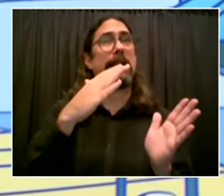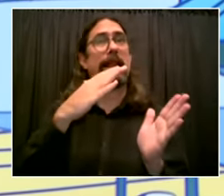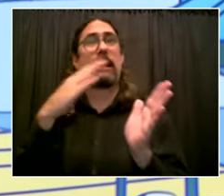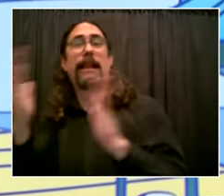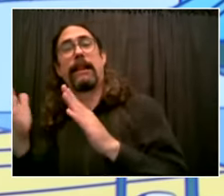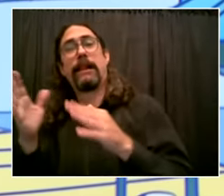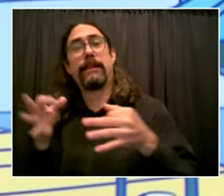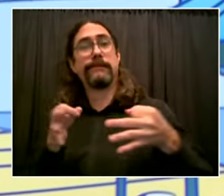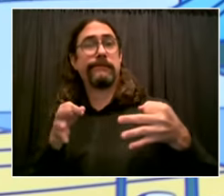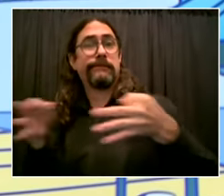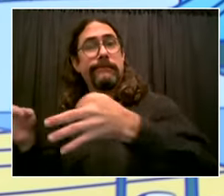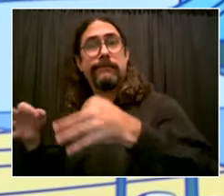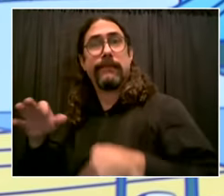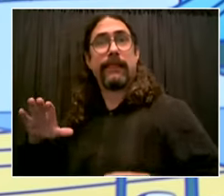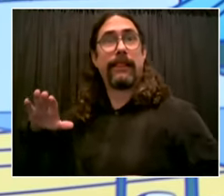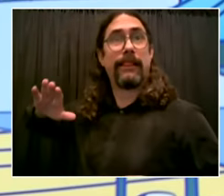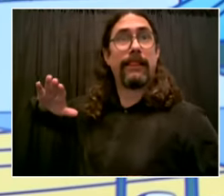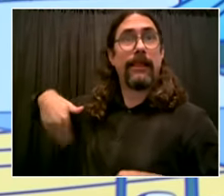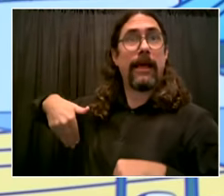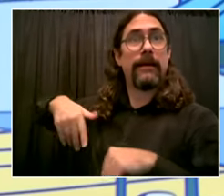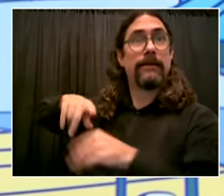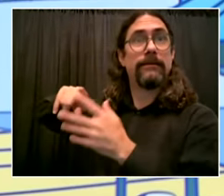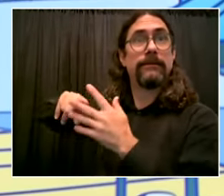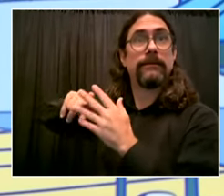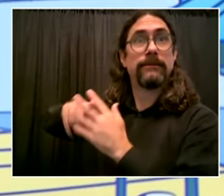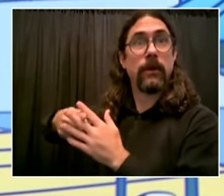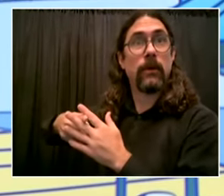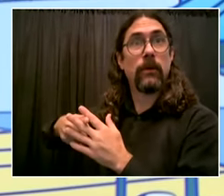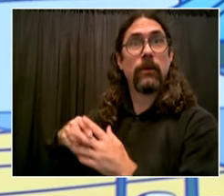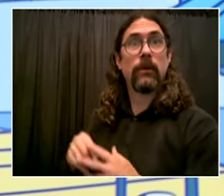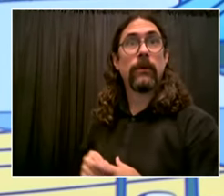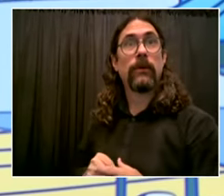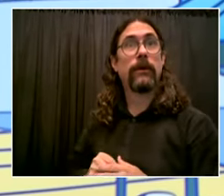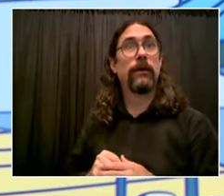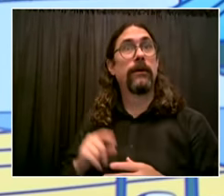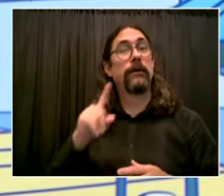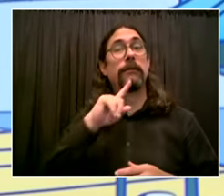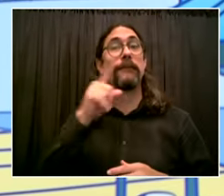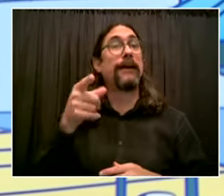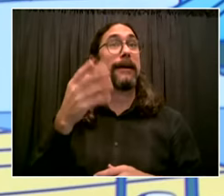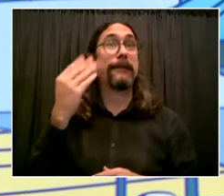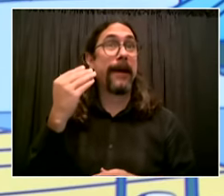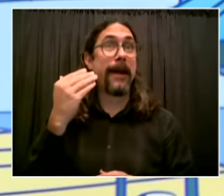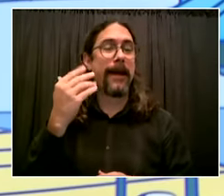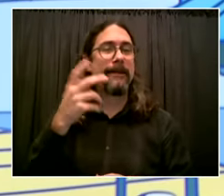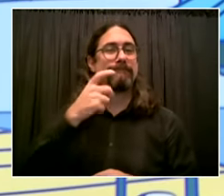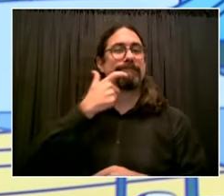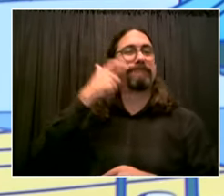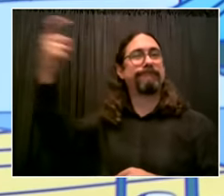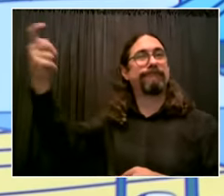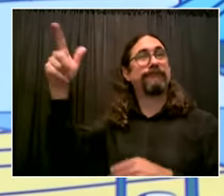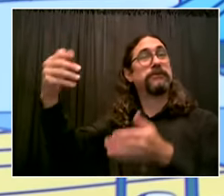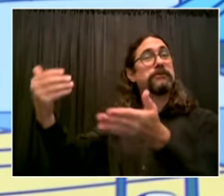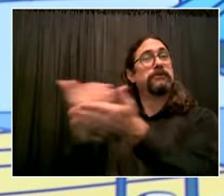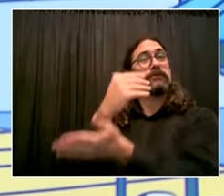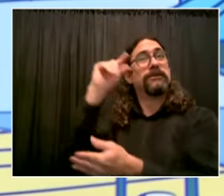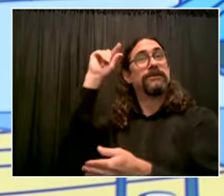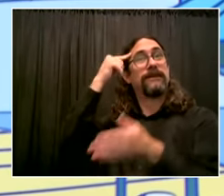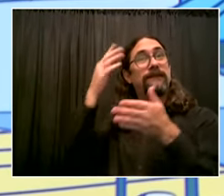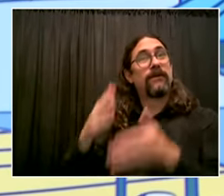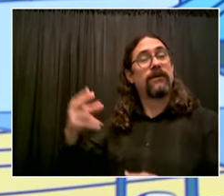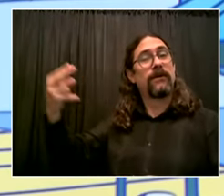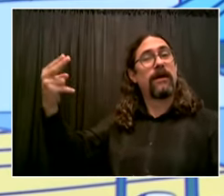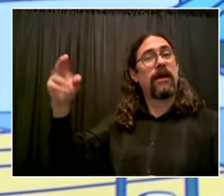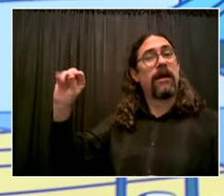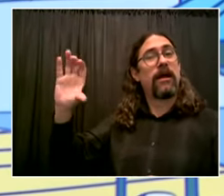uh of governor hoku i don't know if you have an initial reaction to her first words as uh as governor of